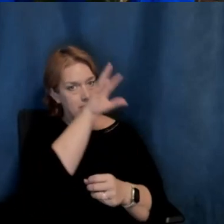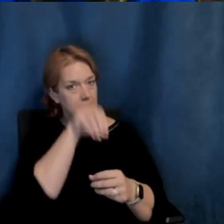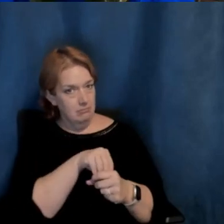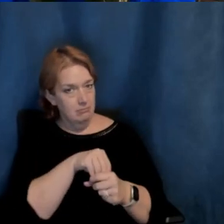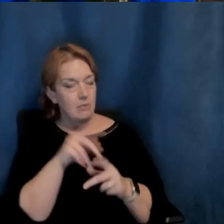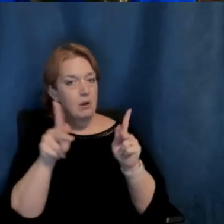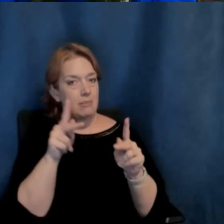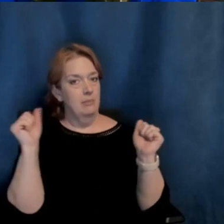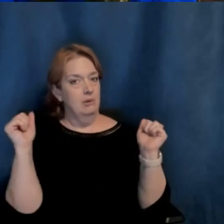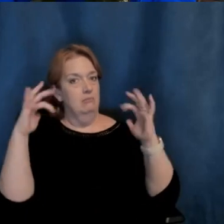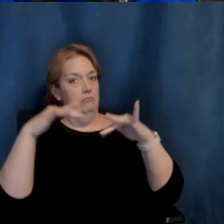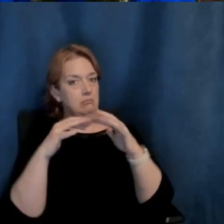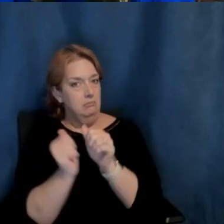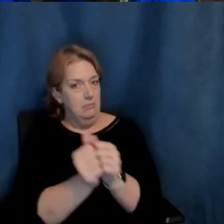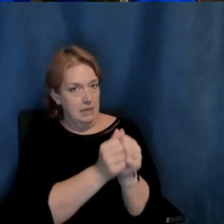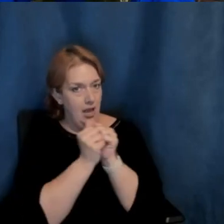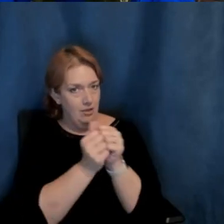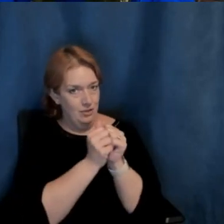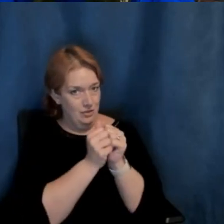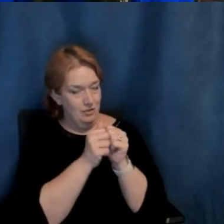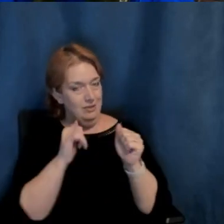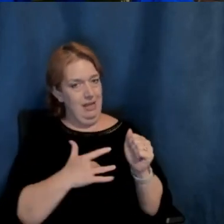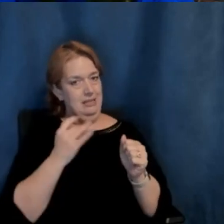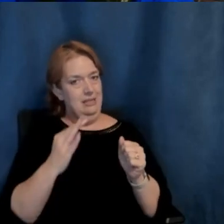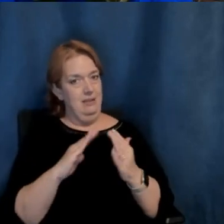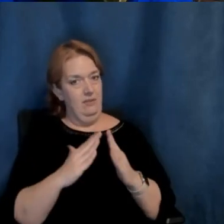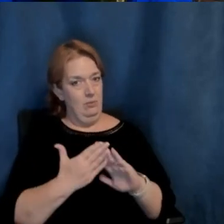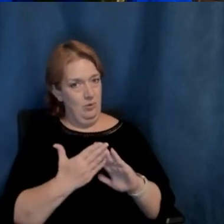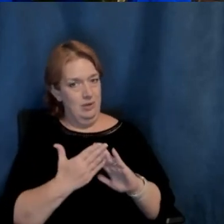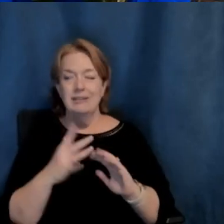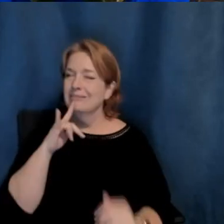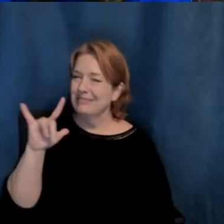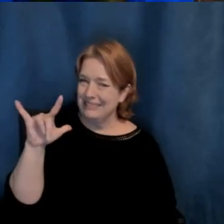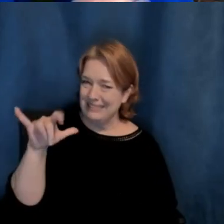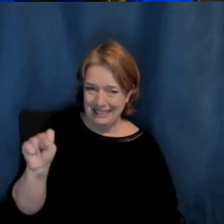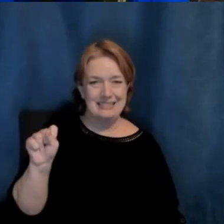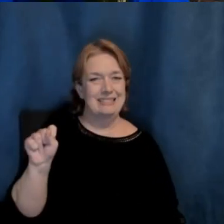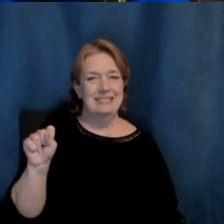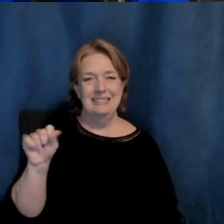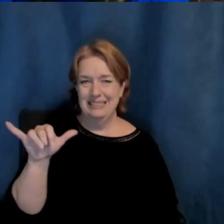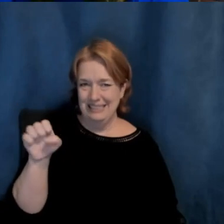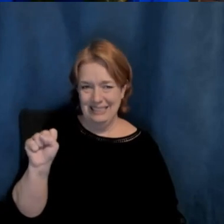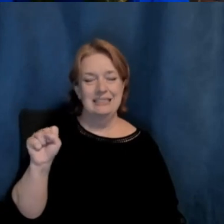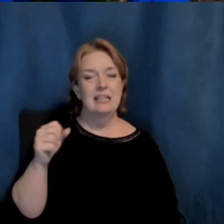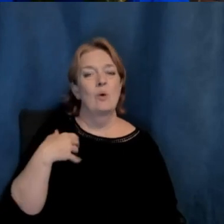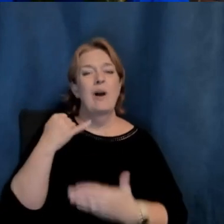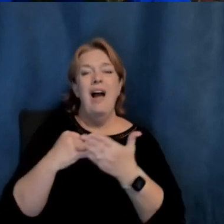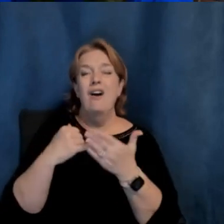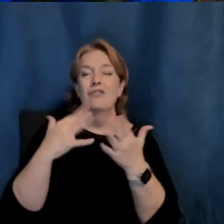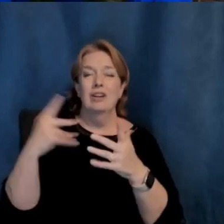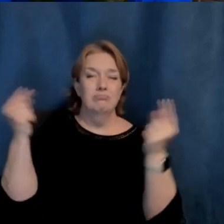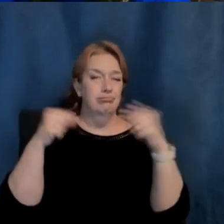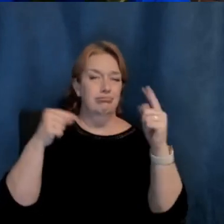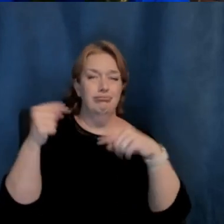gather or can. There's that sense of community there. Yes, absolutely. We have artists coming all the time